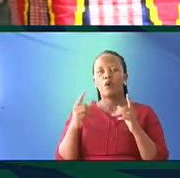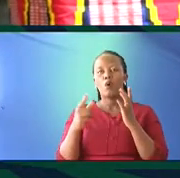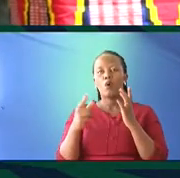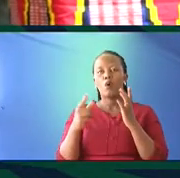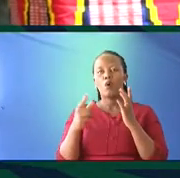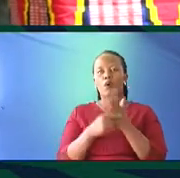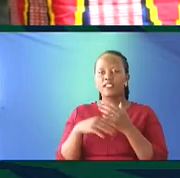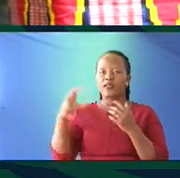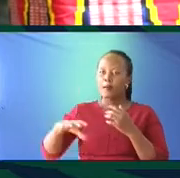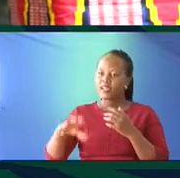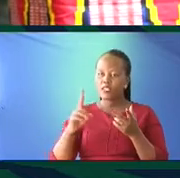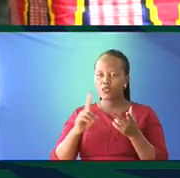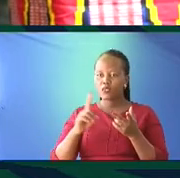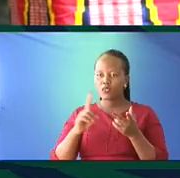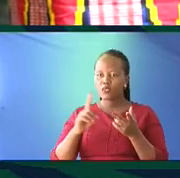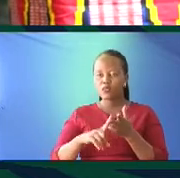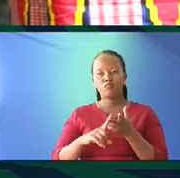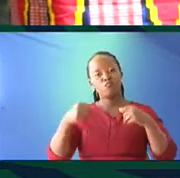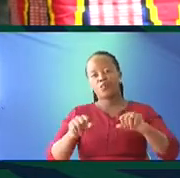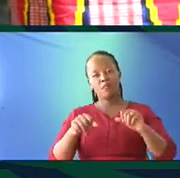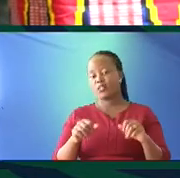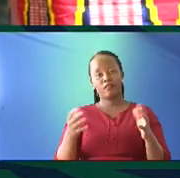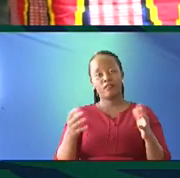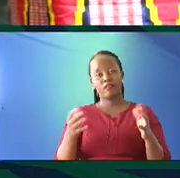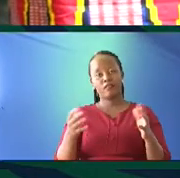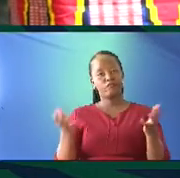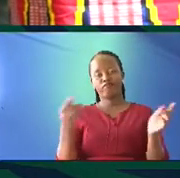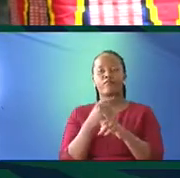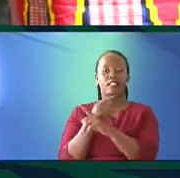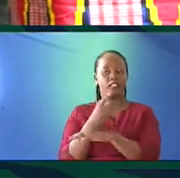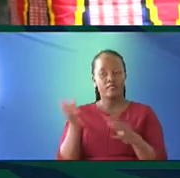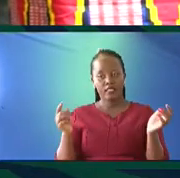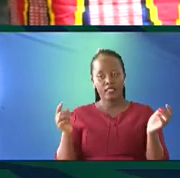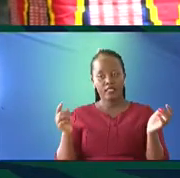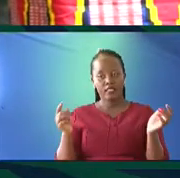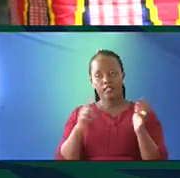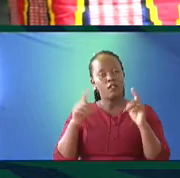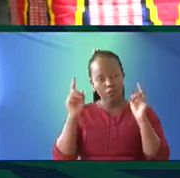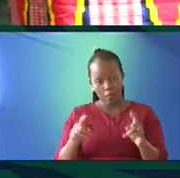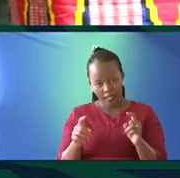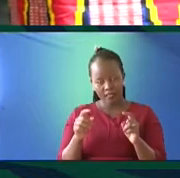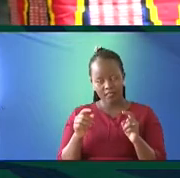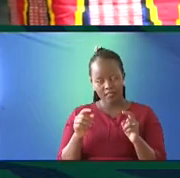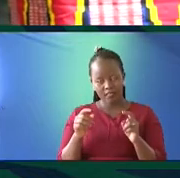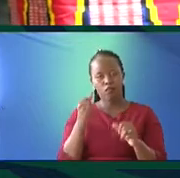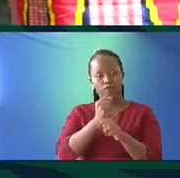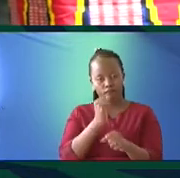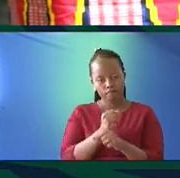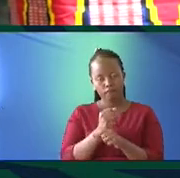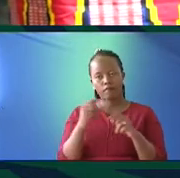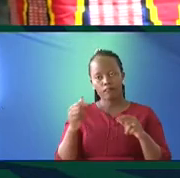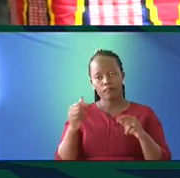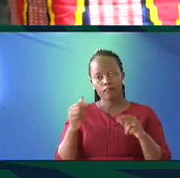bodaboda, all right? I think you even find buddha. So, this is what we are talking about. We must catalogue. We must take that effort